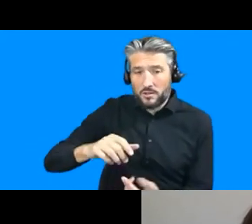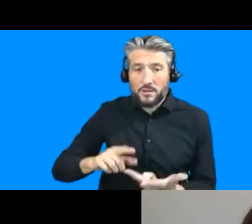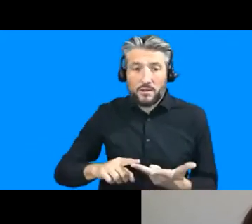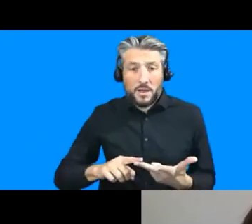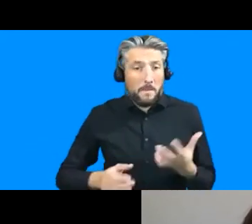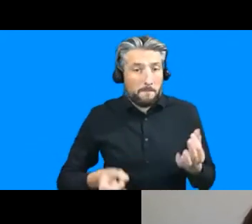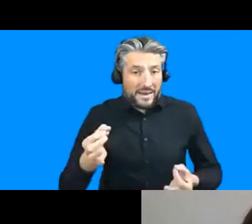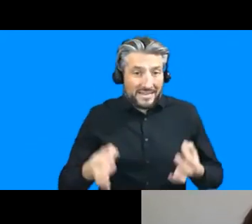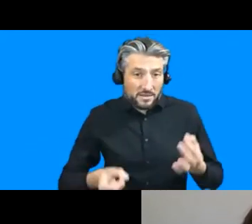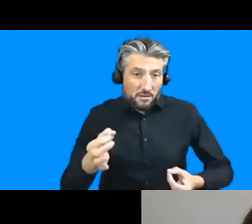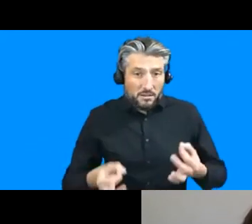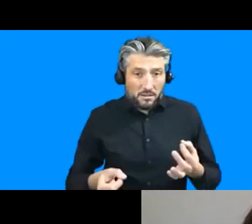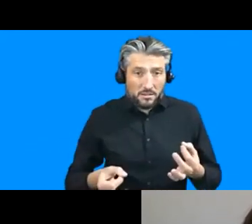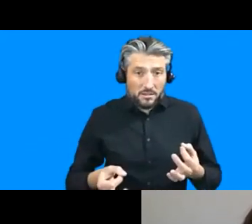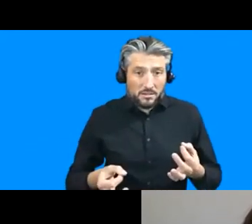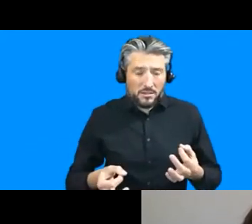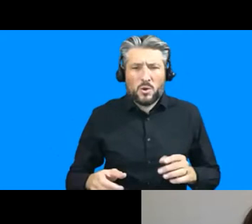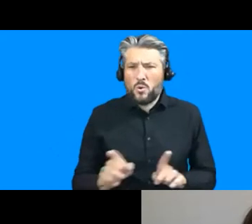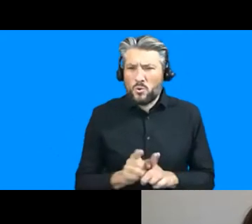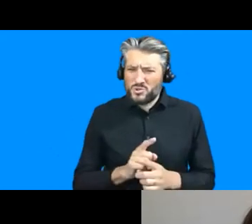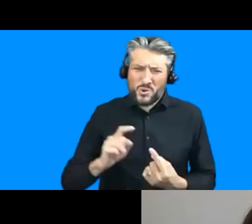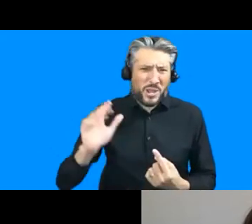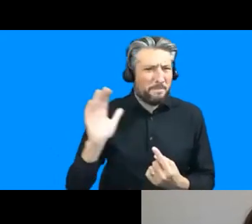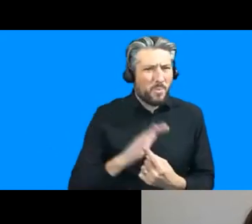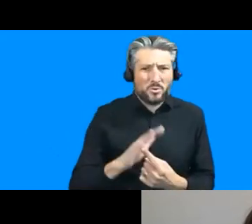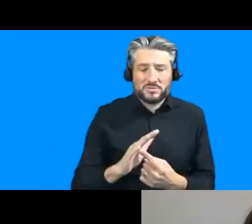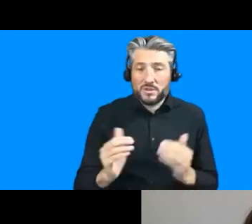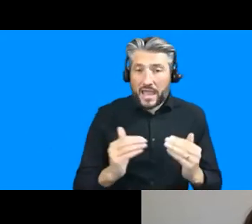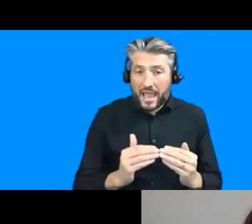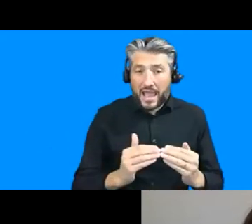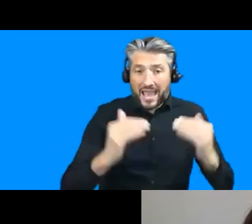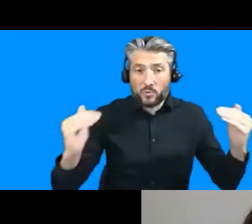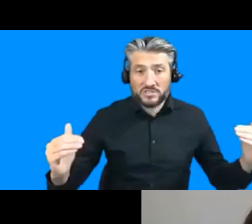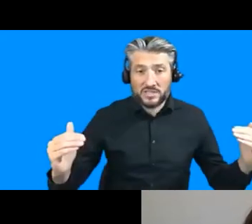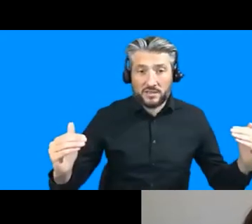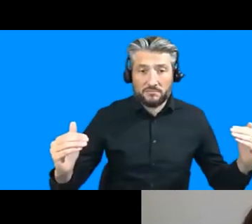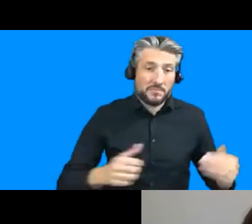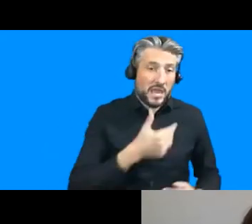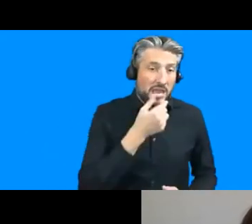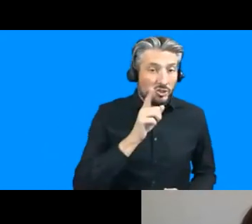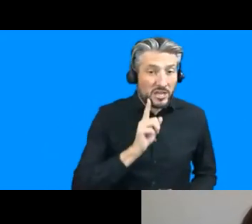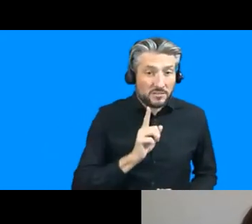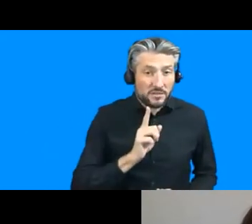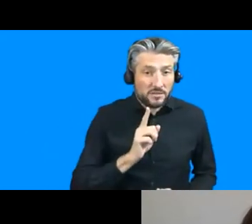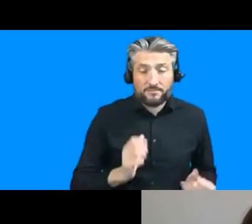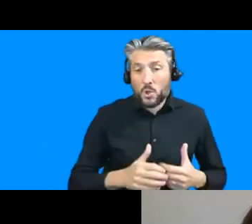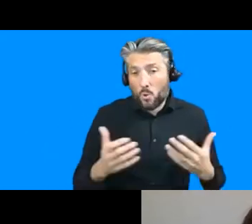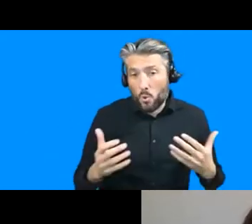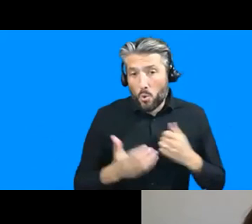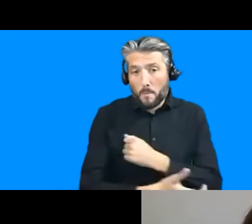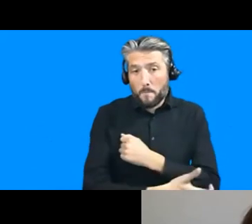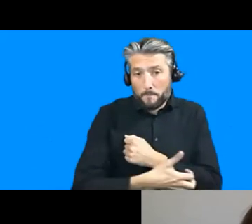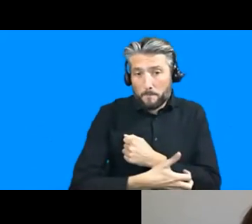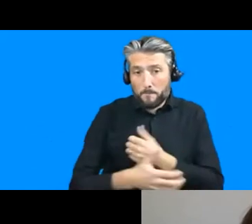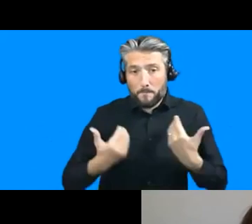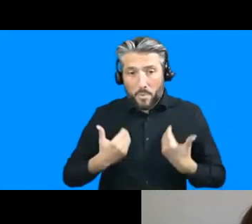and equity really counts whether we're talking about gender or or or poverty or axes of difference perhaps with